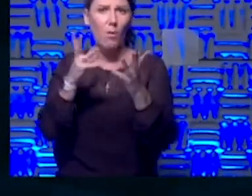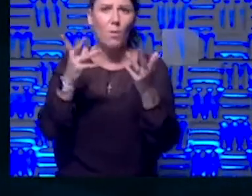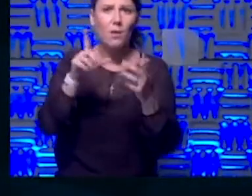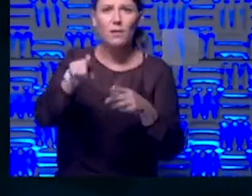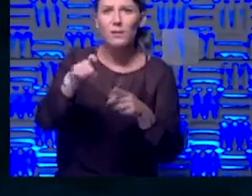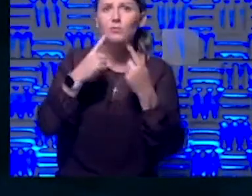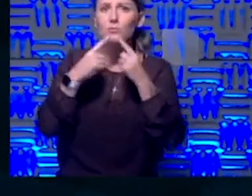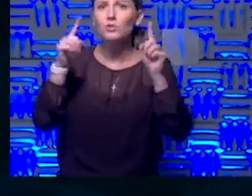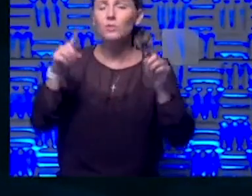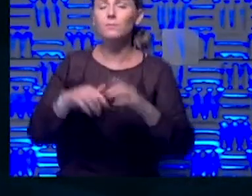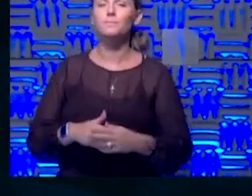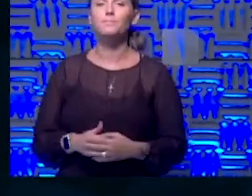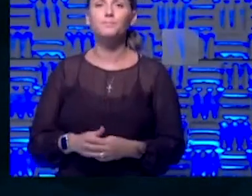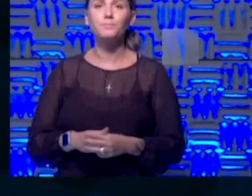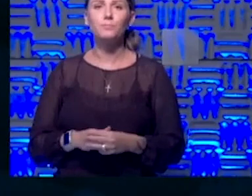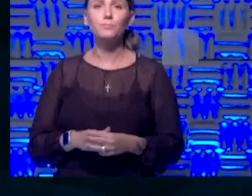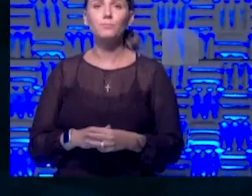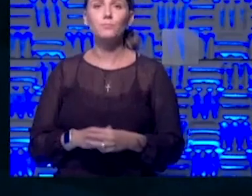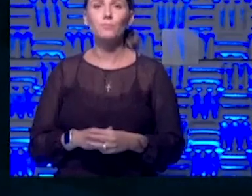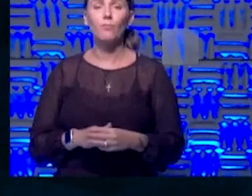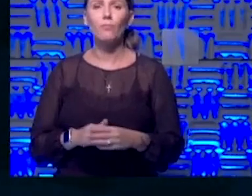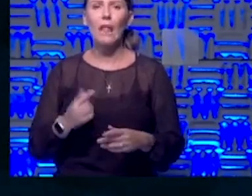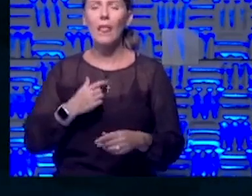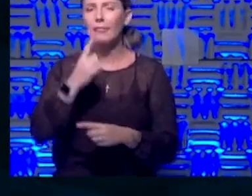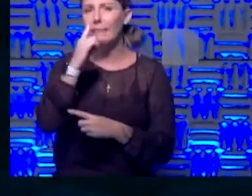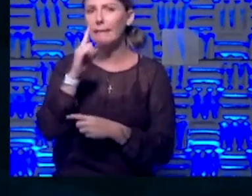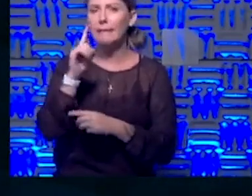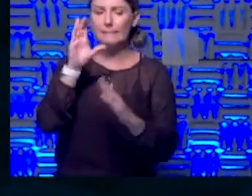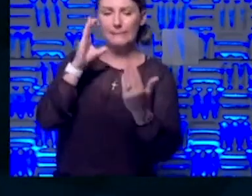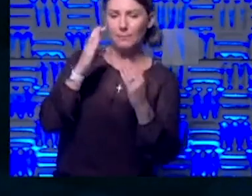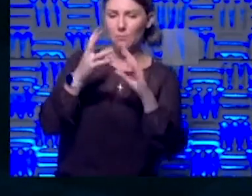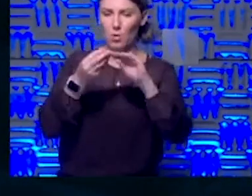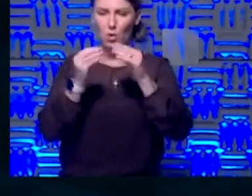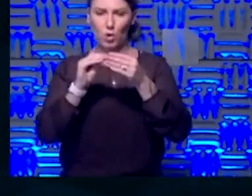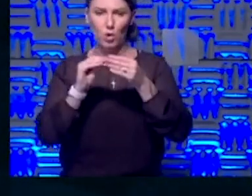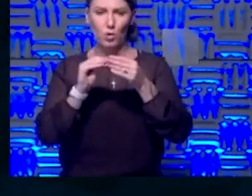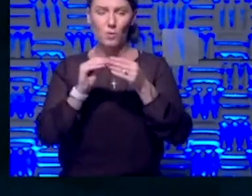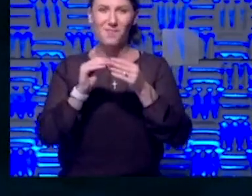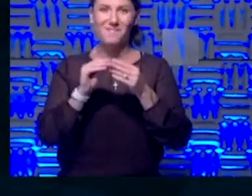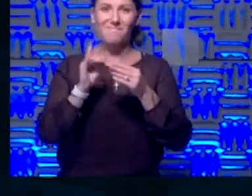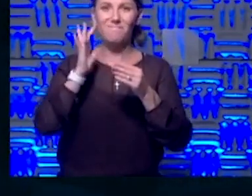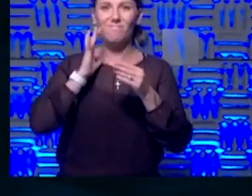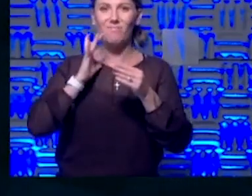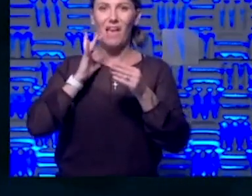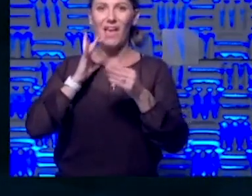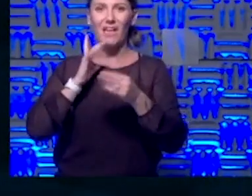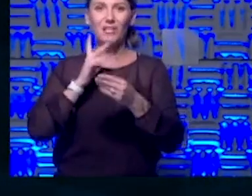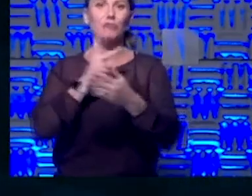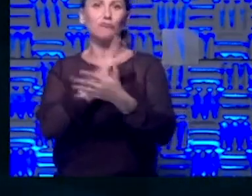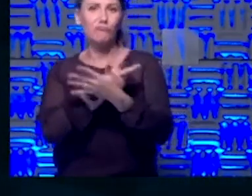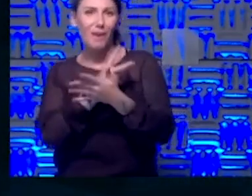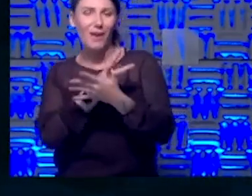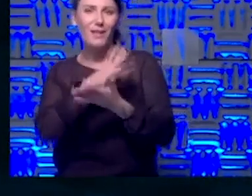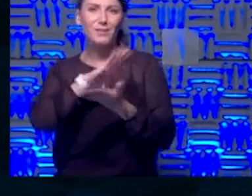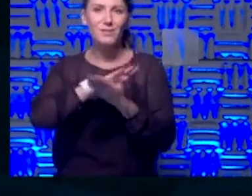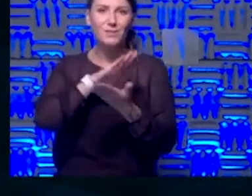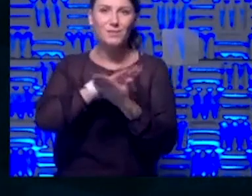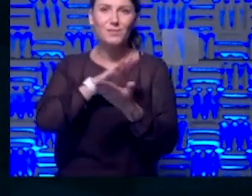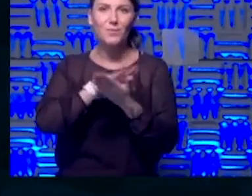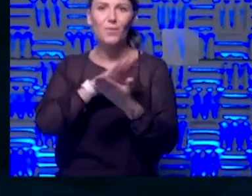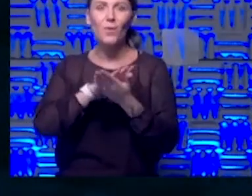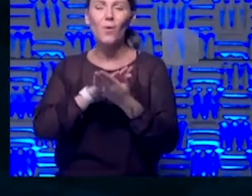Yeah, I, I think some of those similar numbers, you know, back in grad school, that 70% level seemed to be the bare